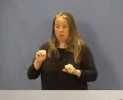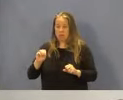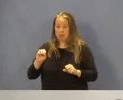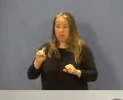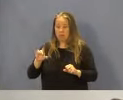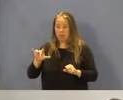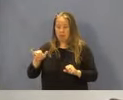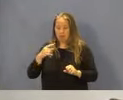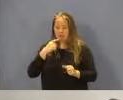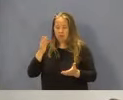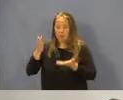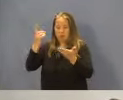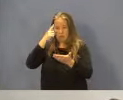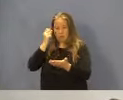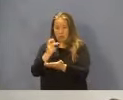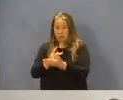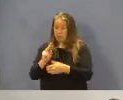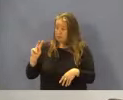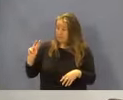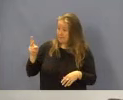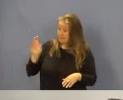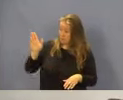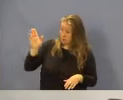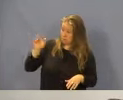Momley has made the motion for approval. Is there a second?